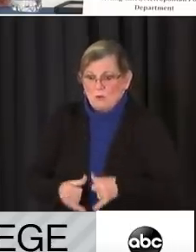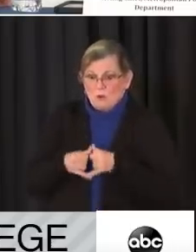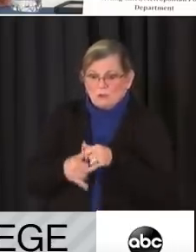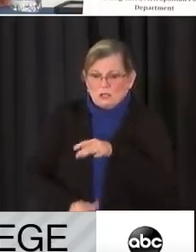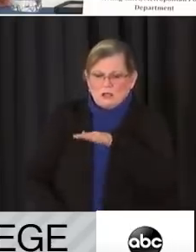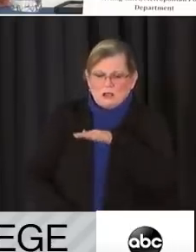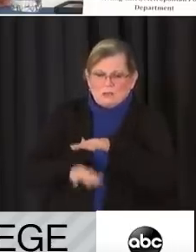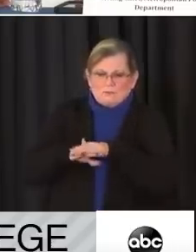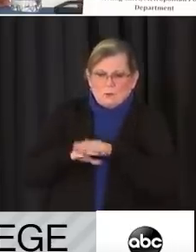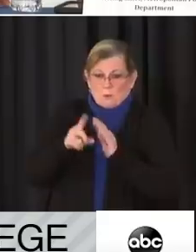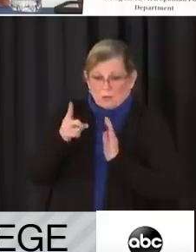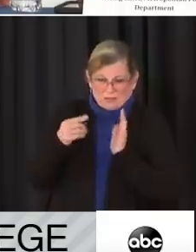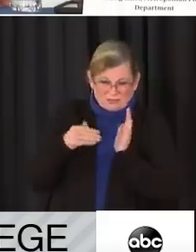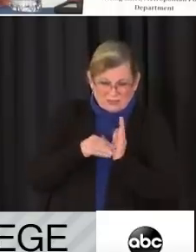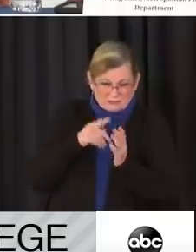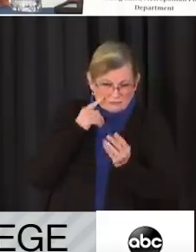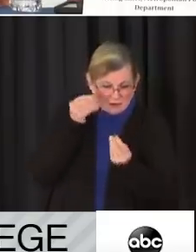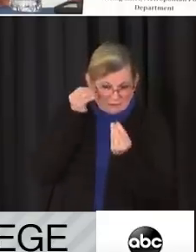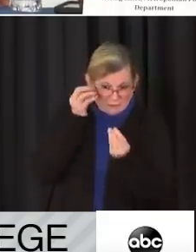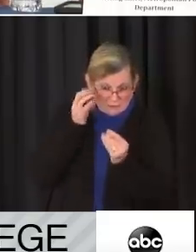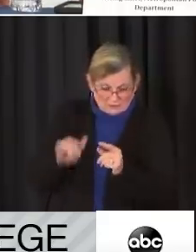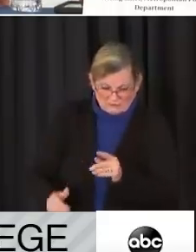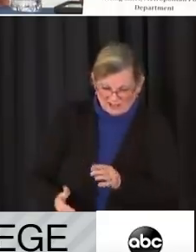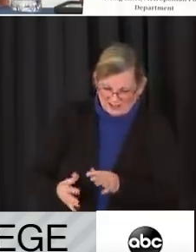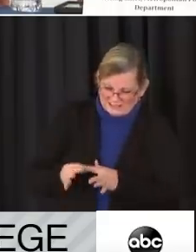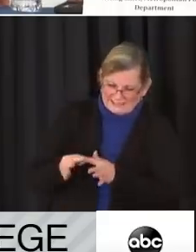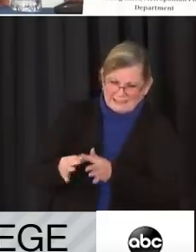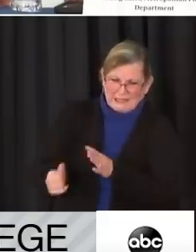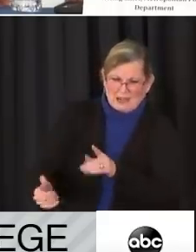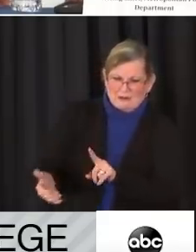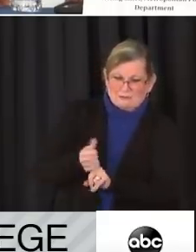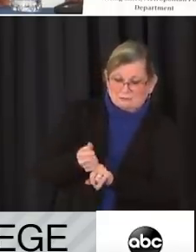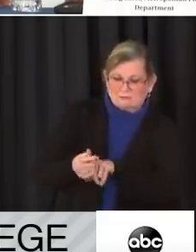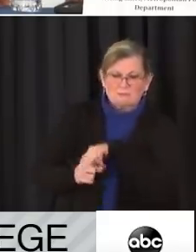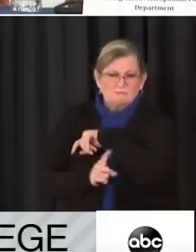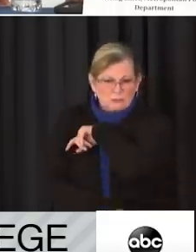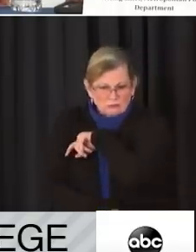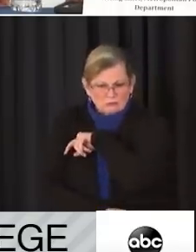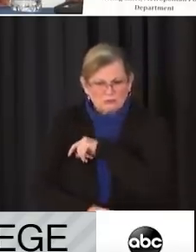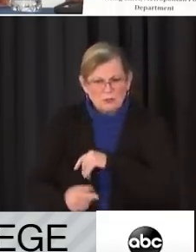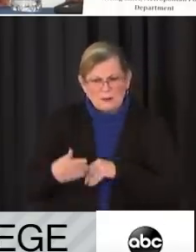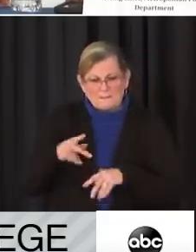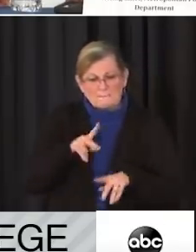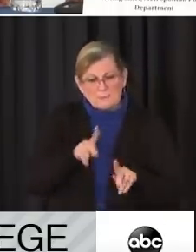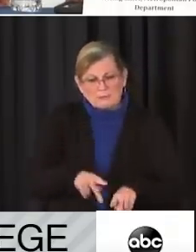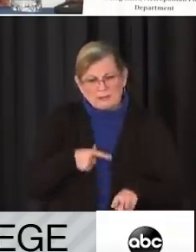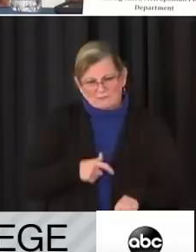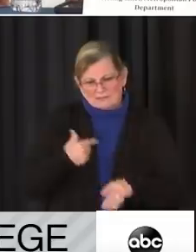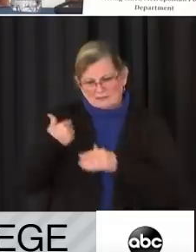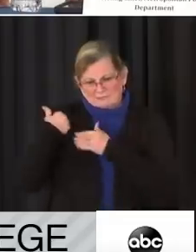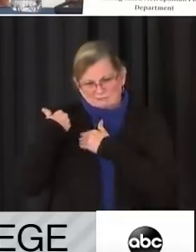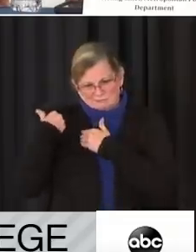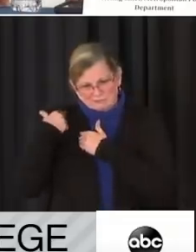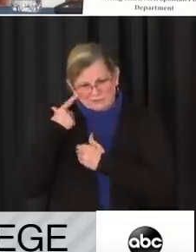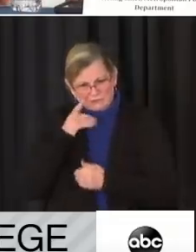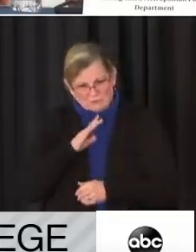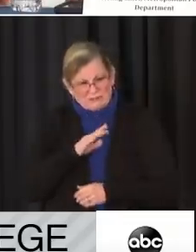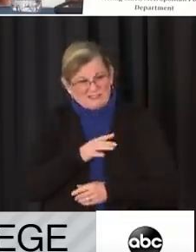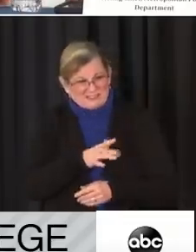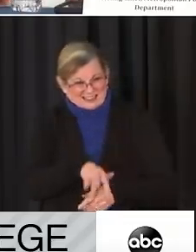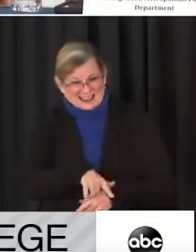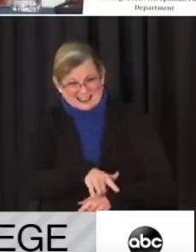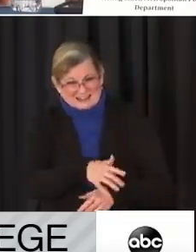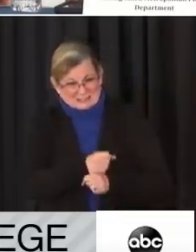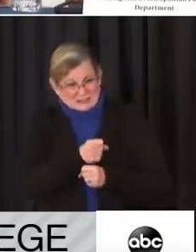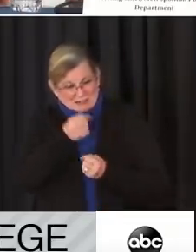to $1,000 for information that leads to the arrest and conviction of persons responsible. And I should add that we already are receiving information